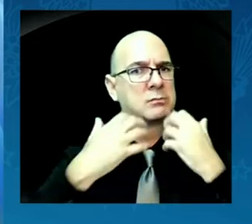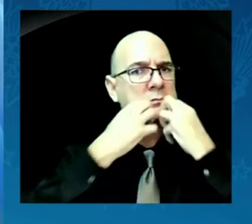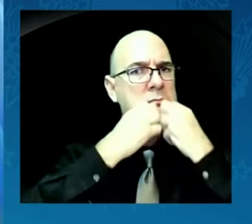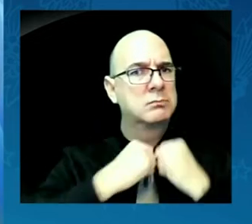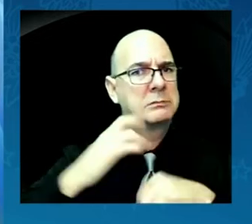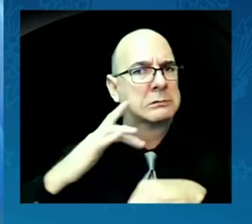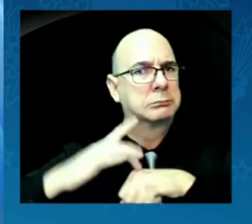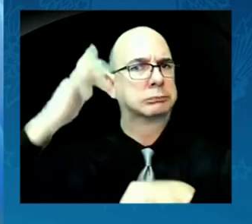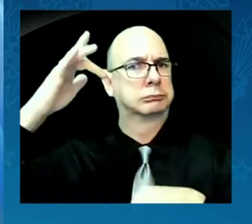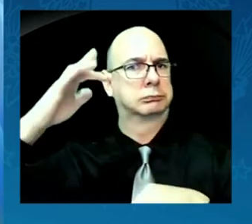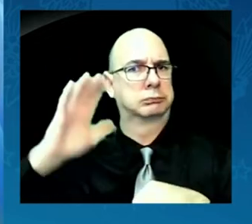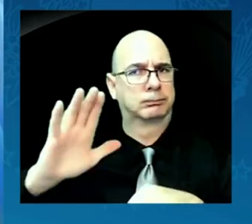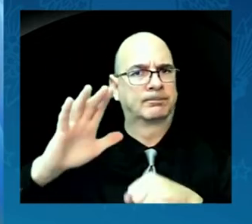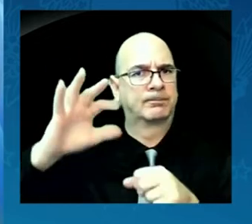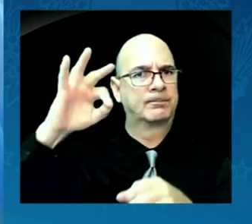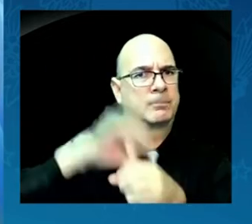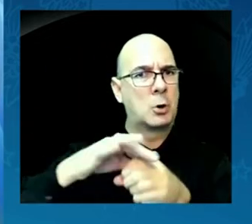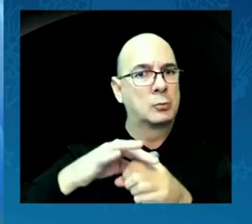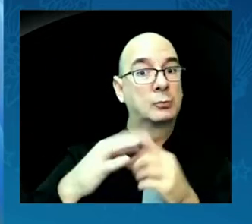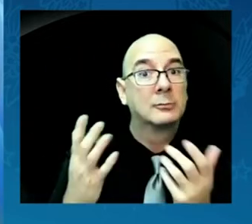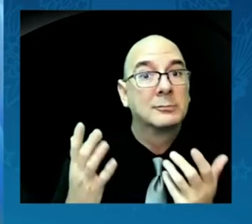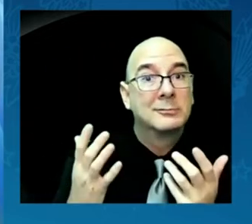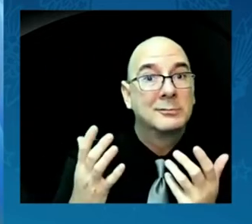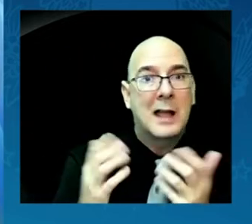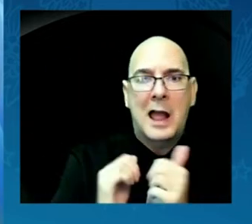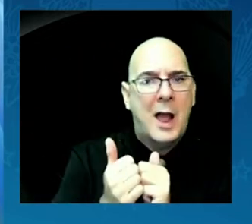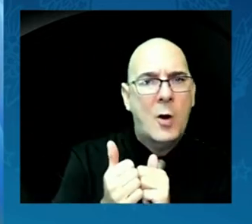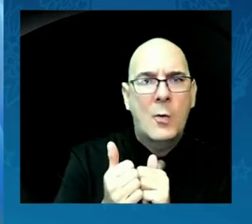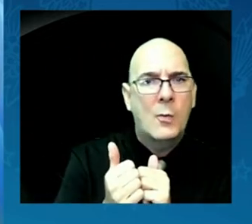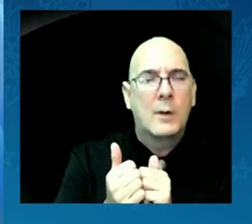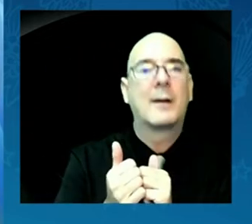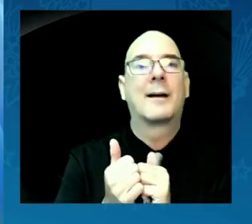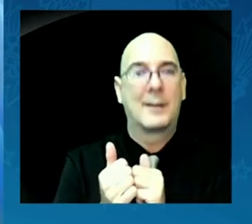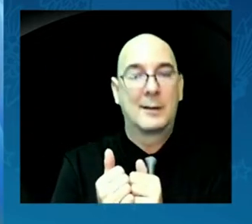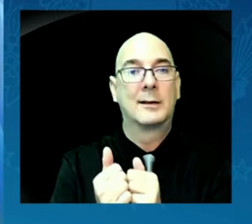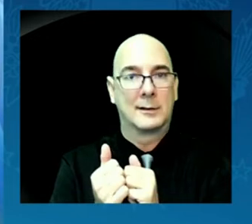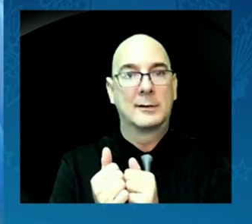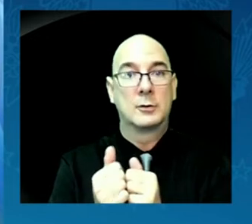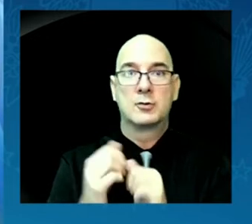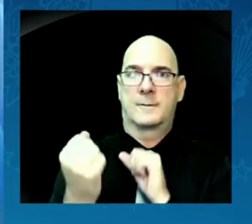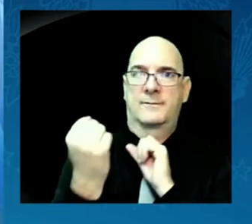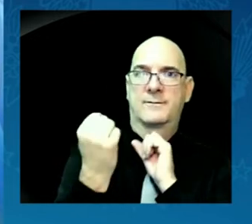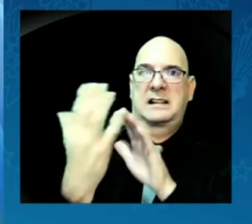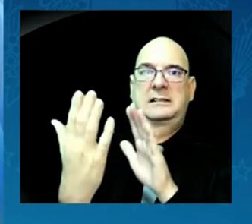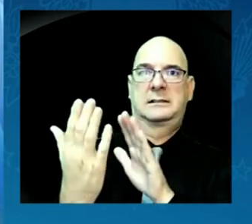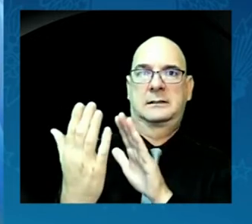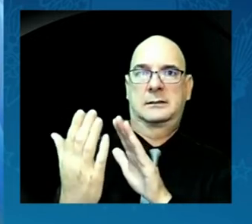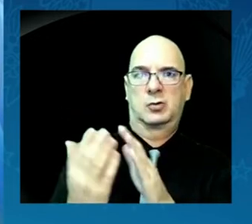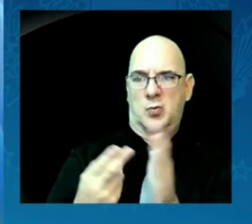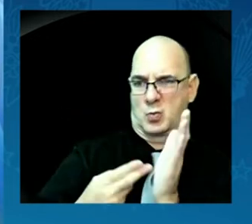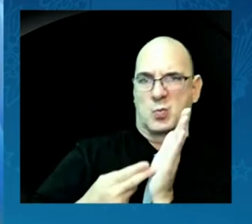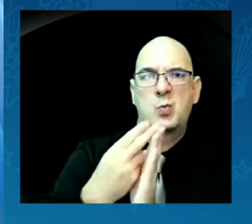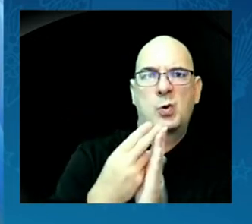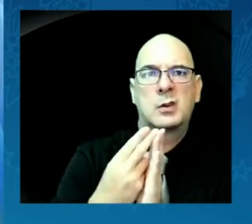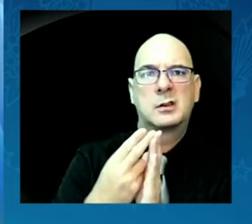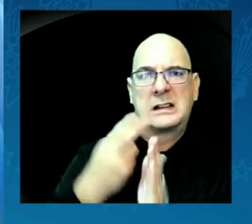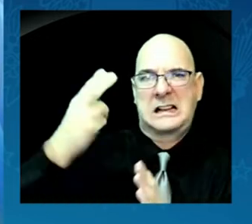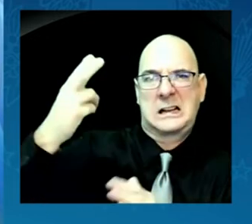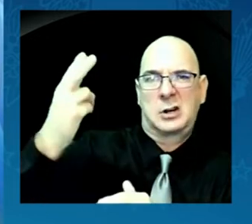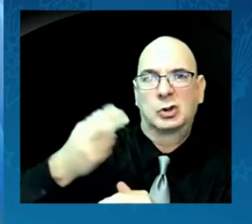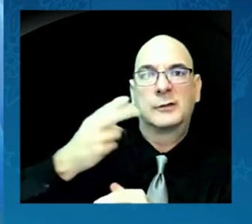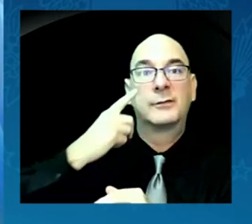must start by speaking truth about our history. For Native Americans, the right to vote has been hard fought